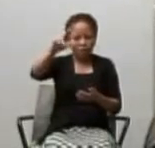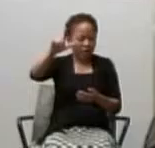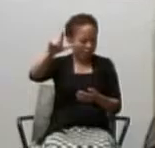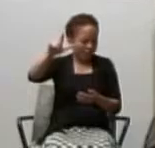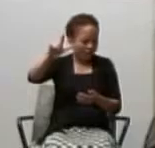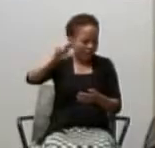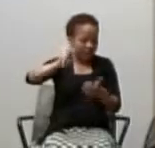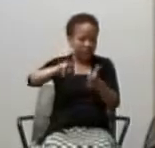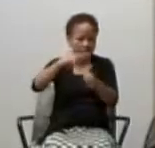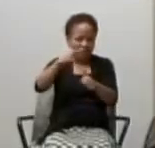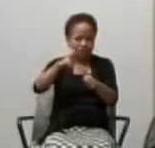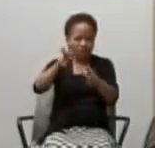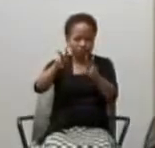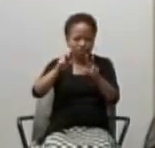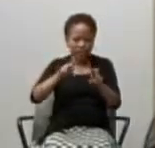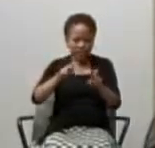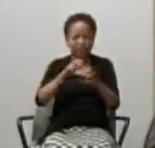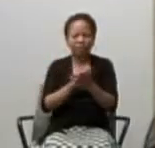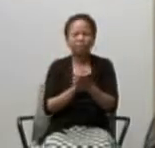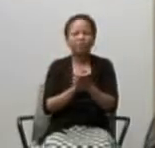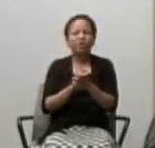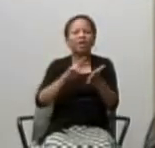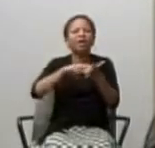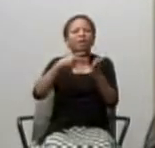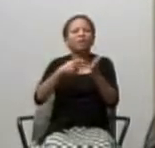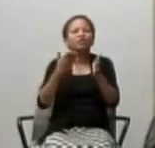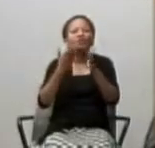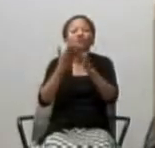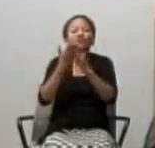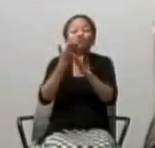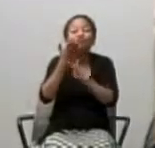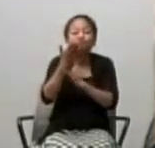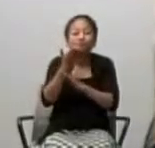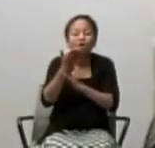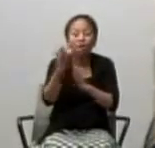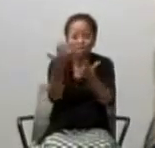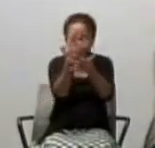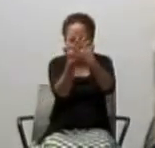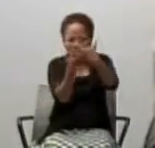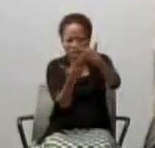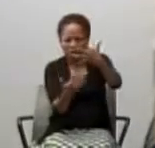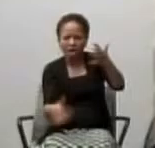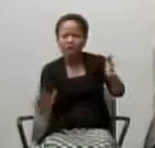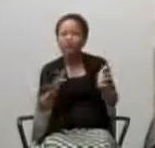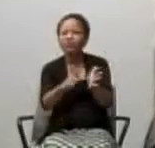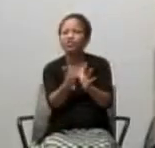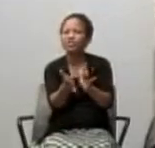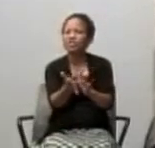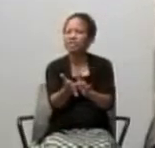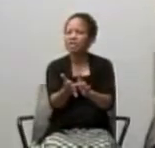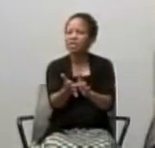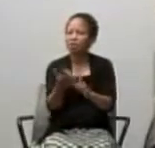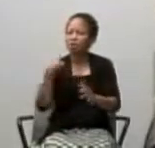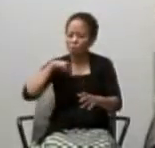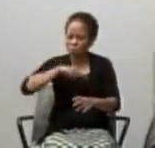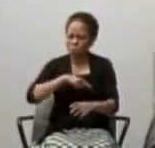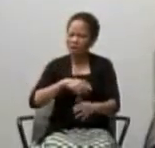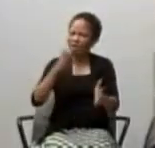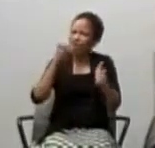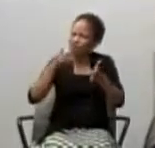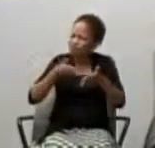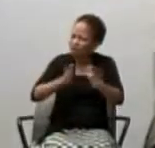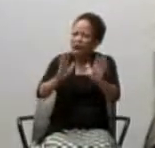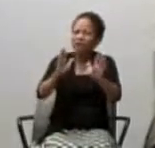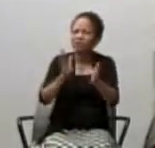through the blood of Jesus, we have the right to enter the sanctuary by a new way which he had opened for